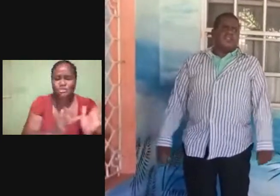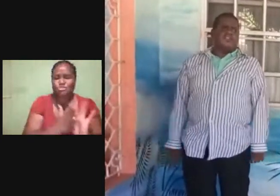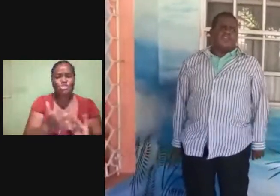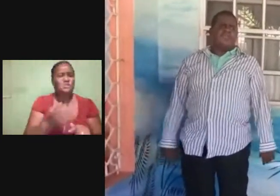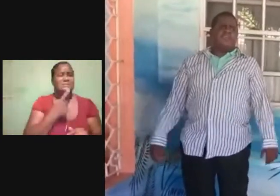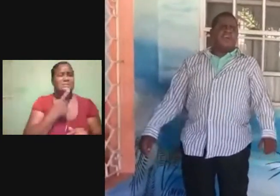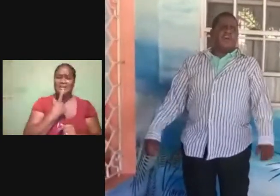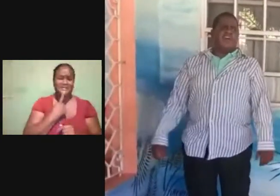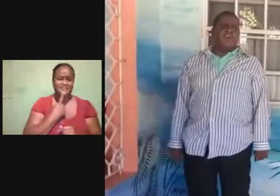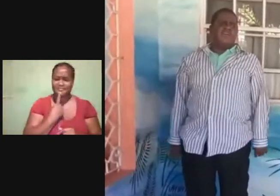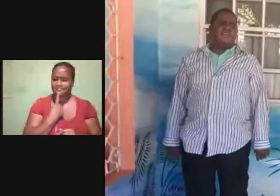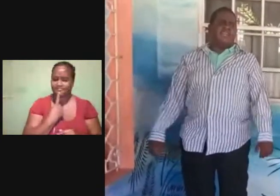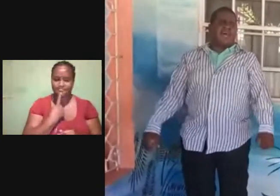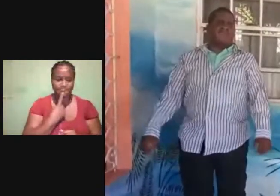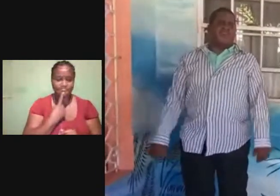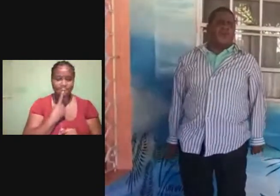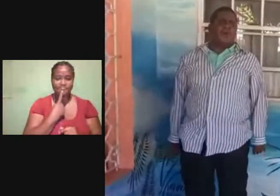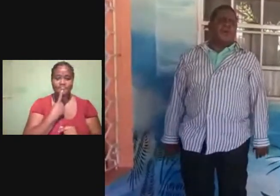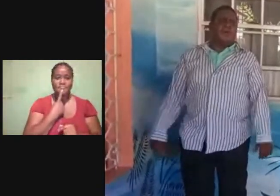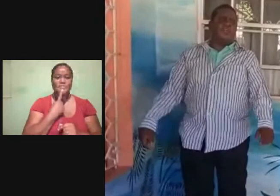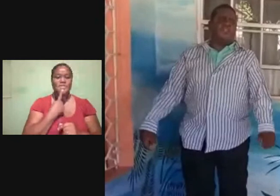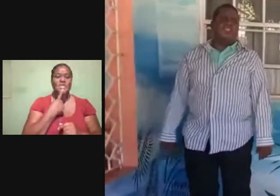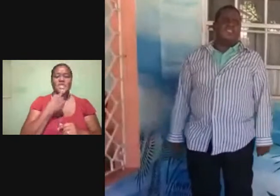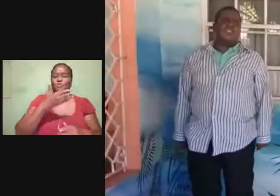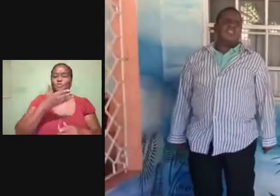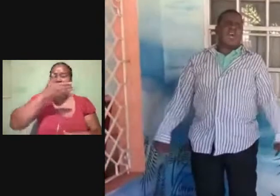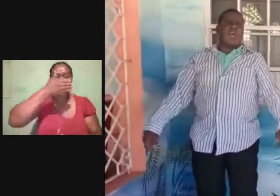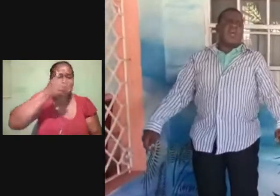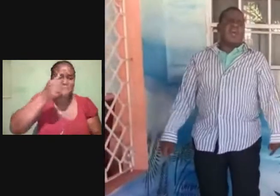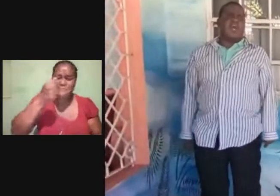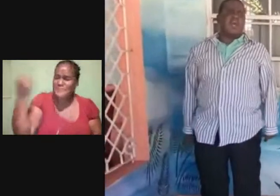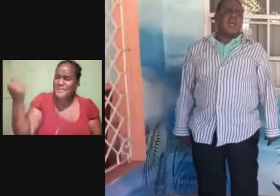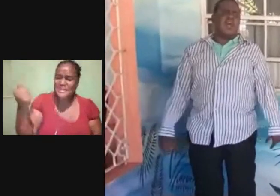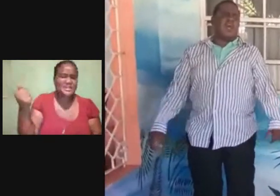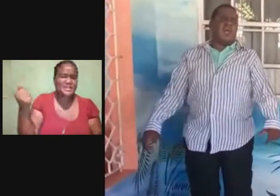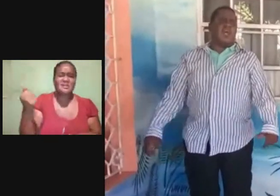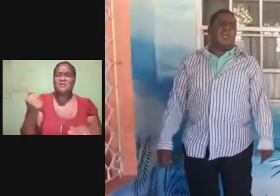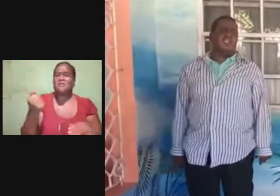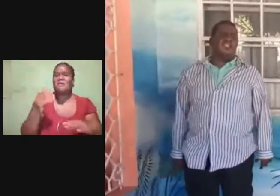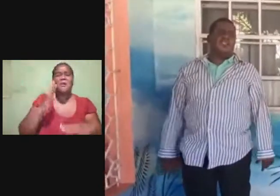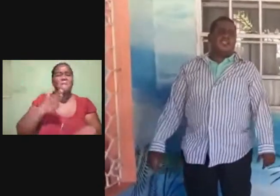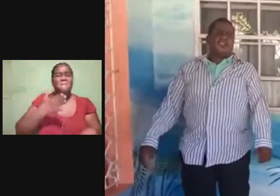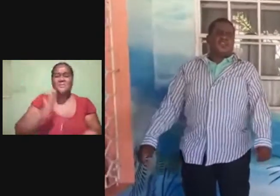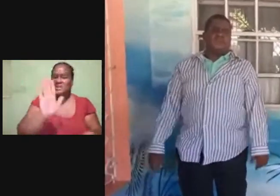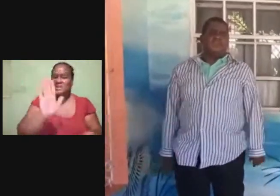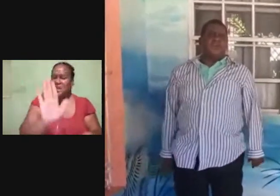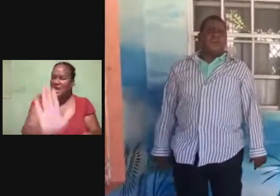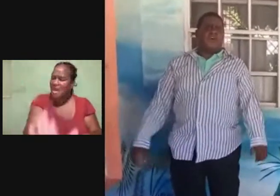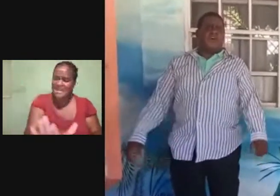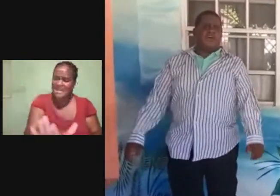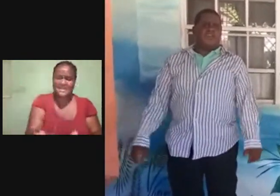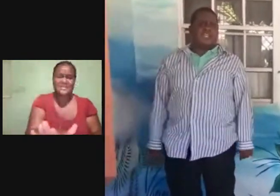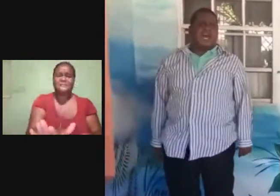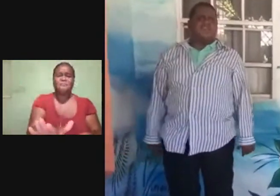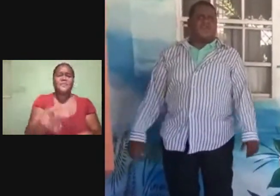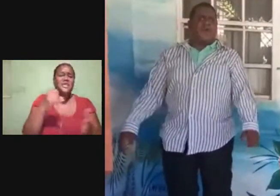We'll be worth it after all Child It will be worth it after